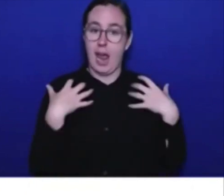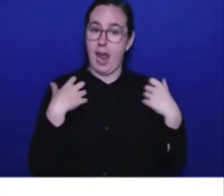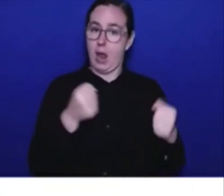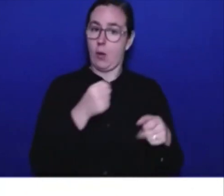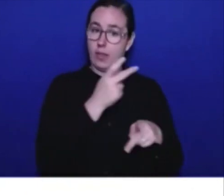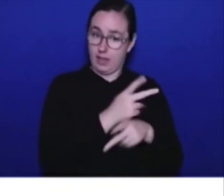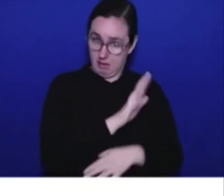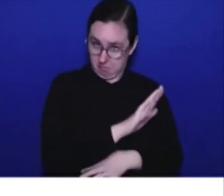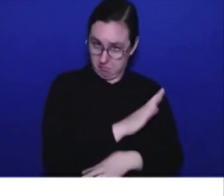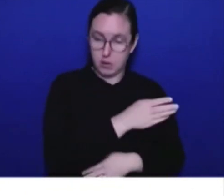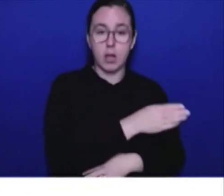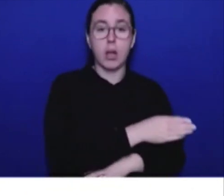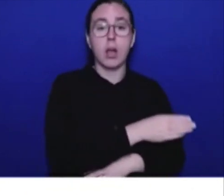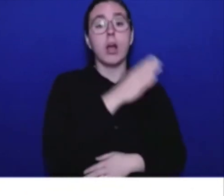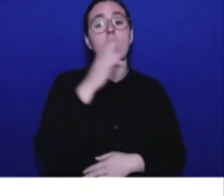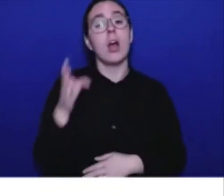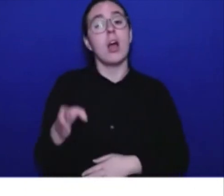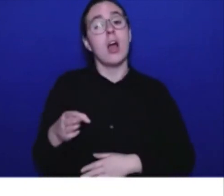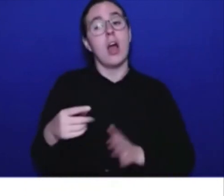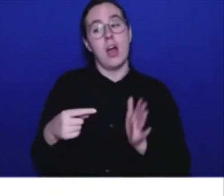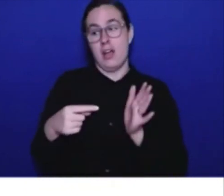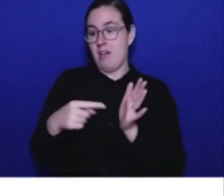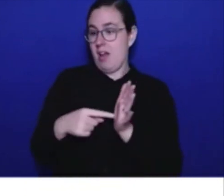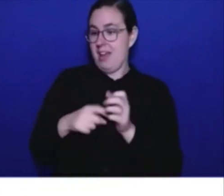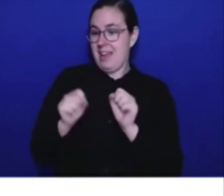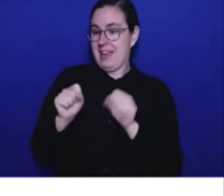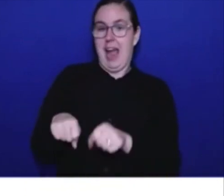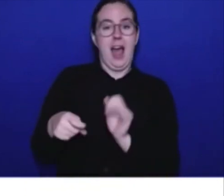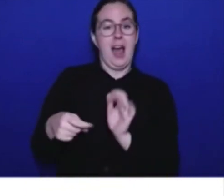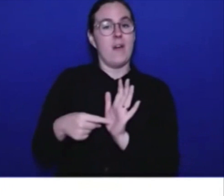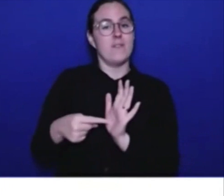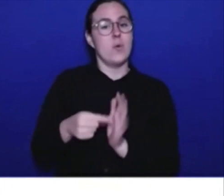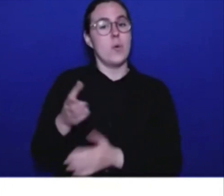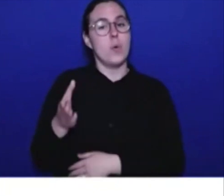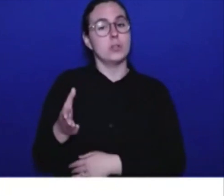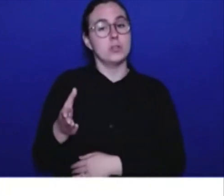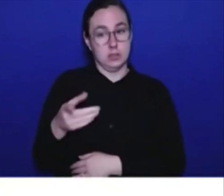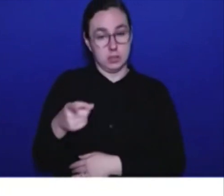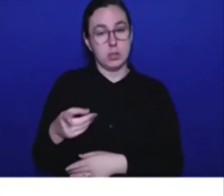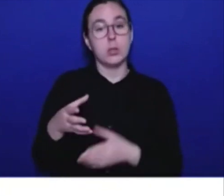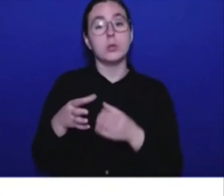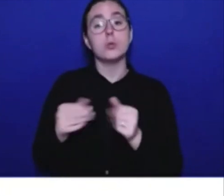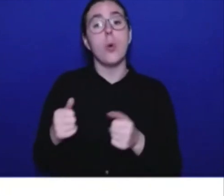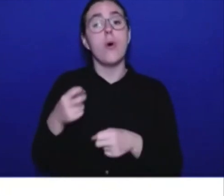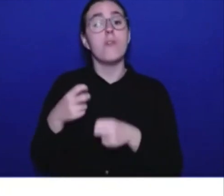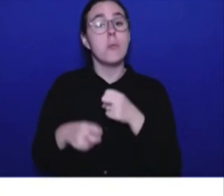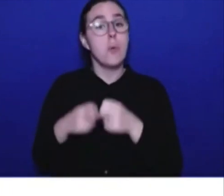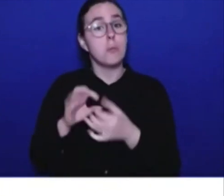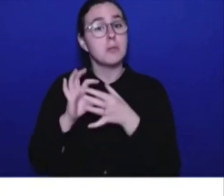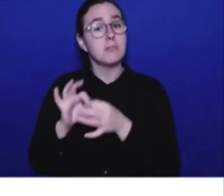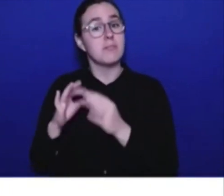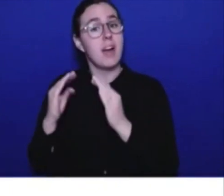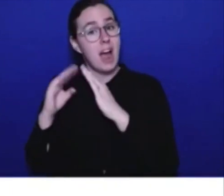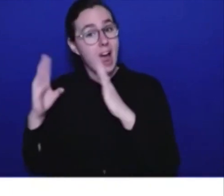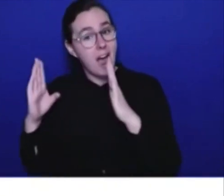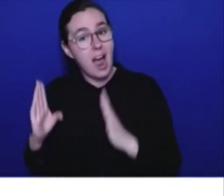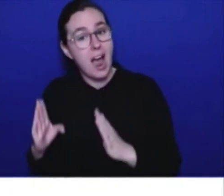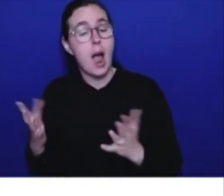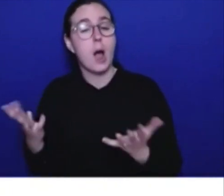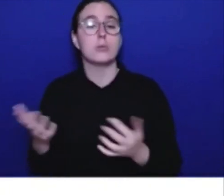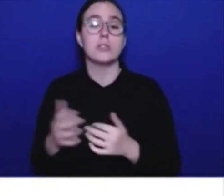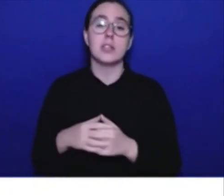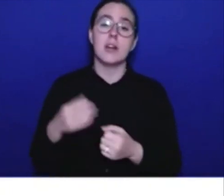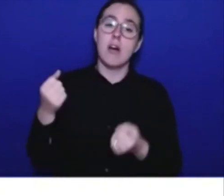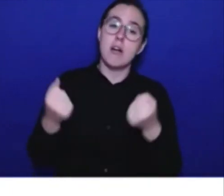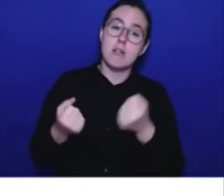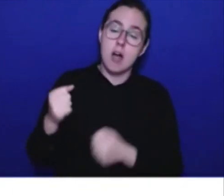like today's announcement, issues around housing, affordability, major costs that British Columbians are facing. I don't think British Columbians expect that the province of B.C. is